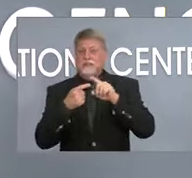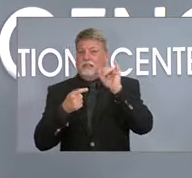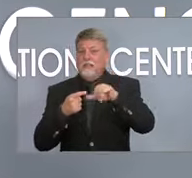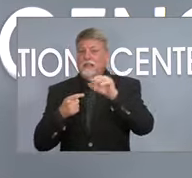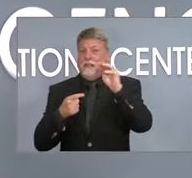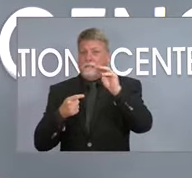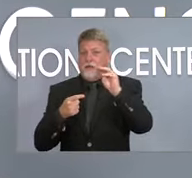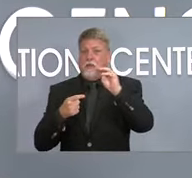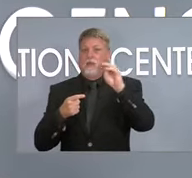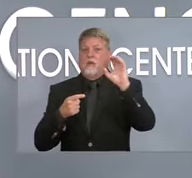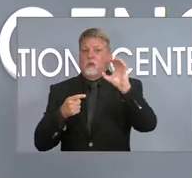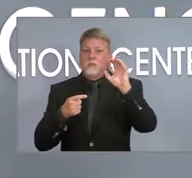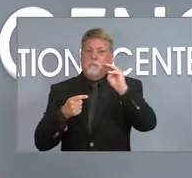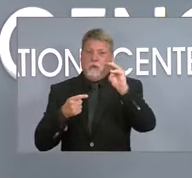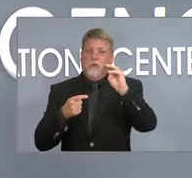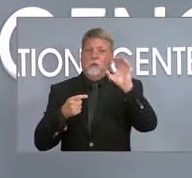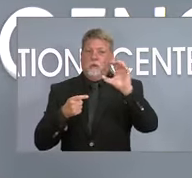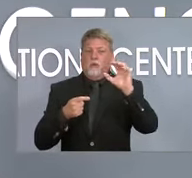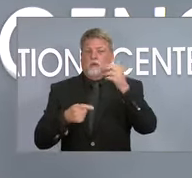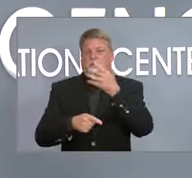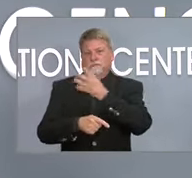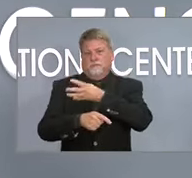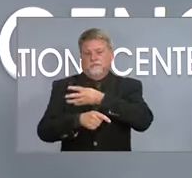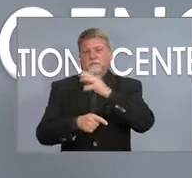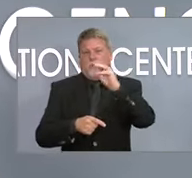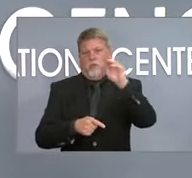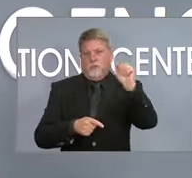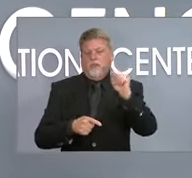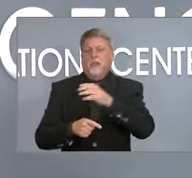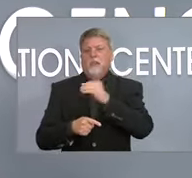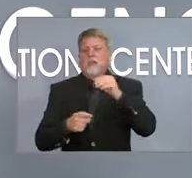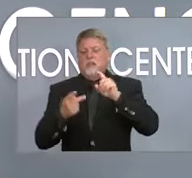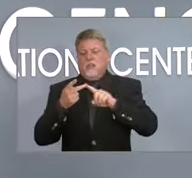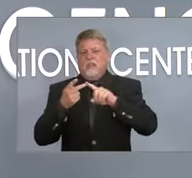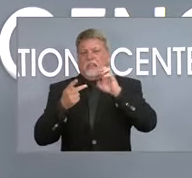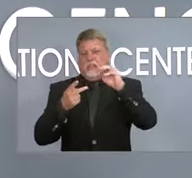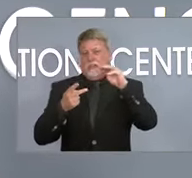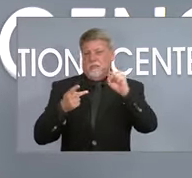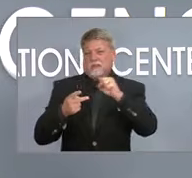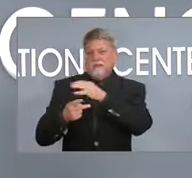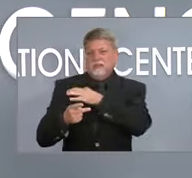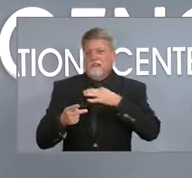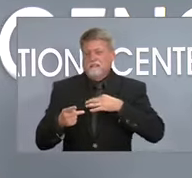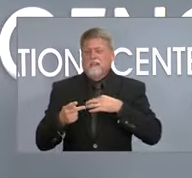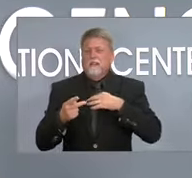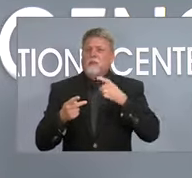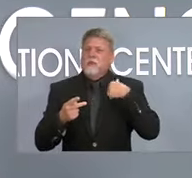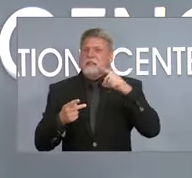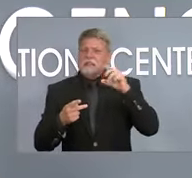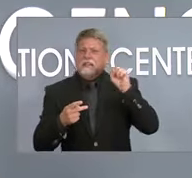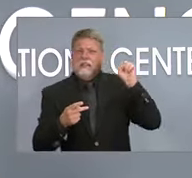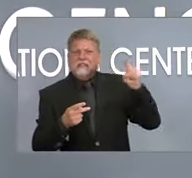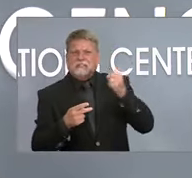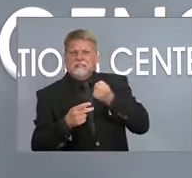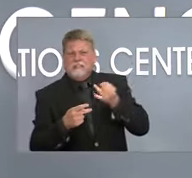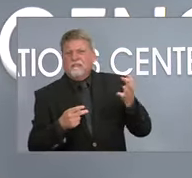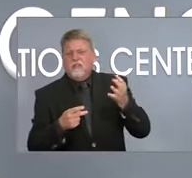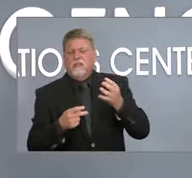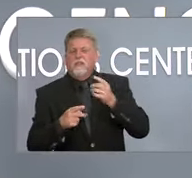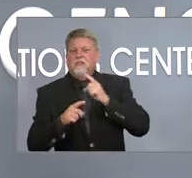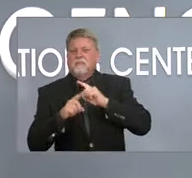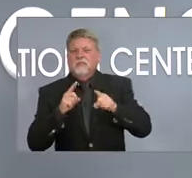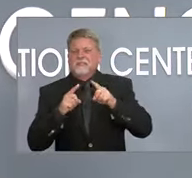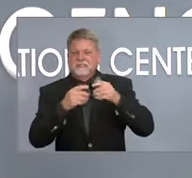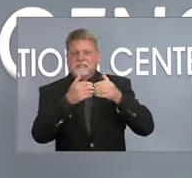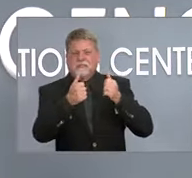antibodies, one related to our two for EMS personnel. And so let us follow back up with you and make sure you get you the right information. These are separate issues you